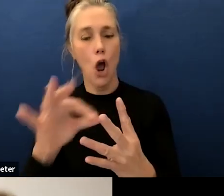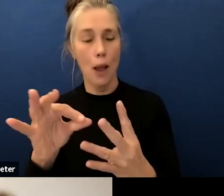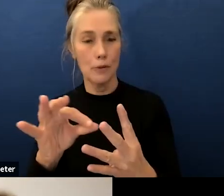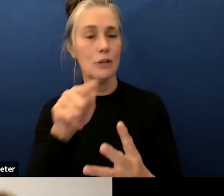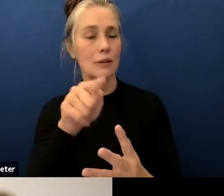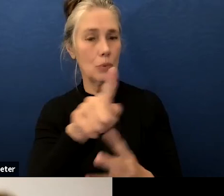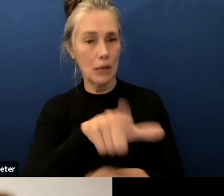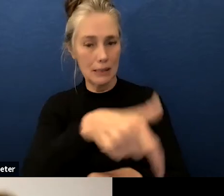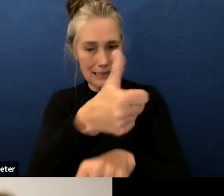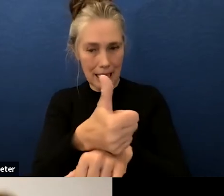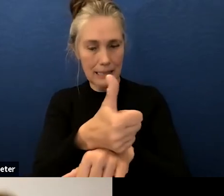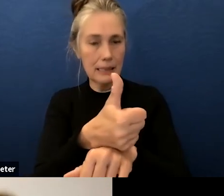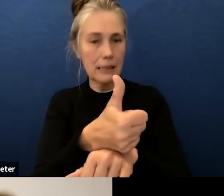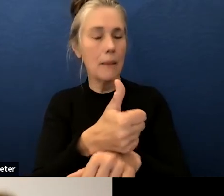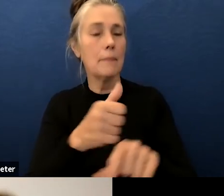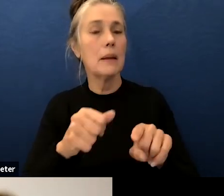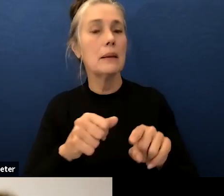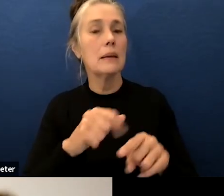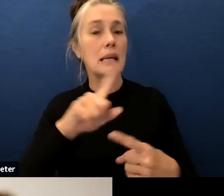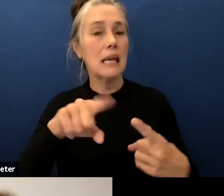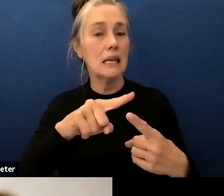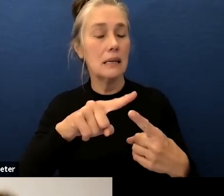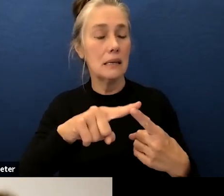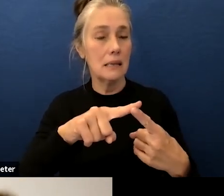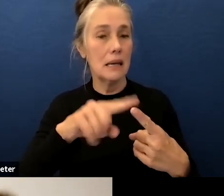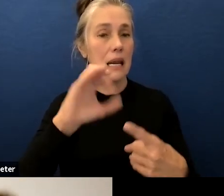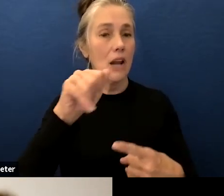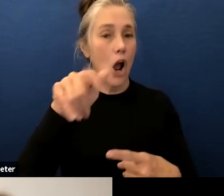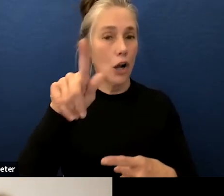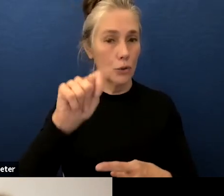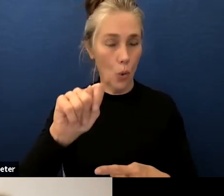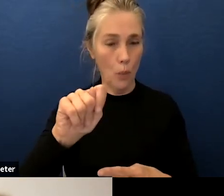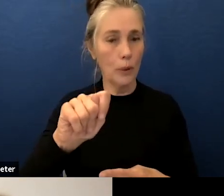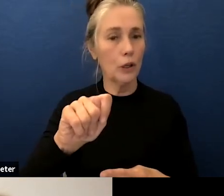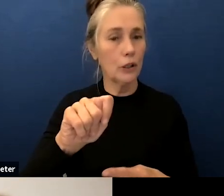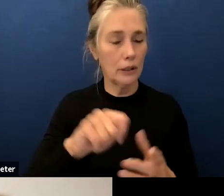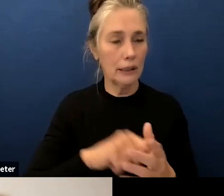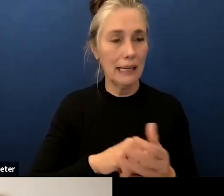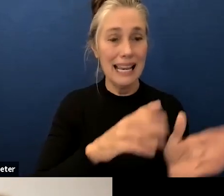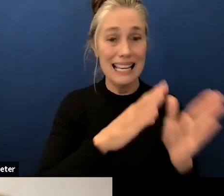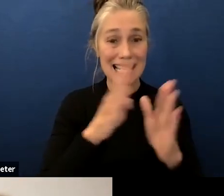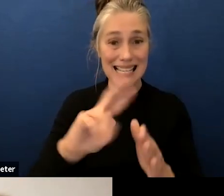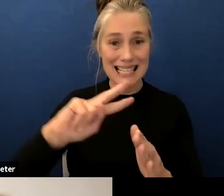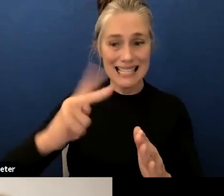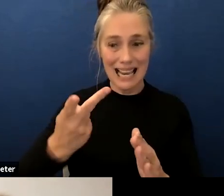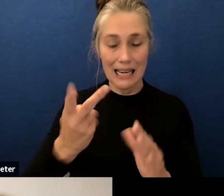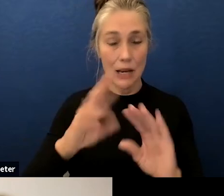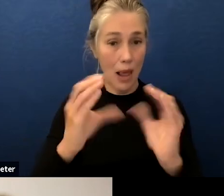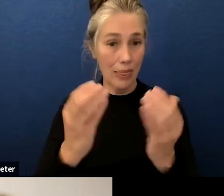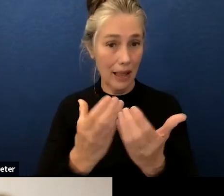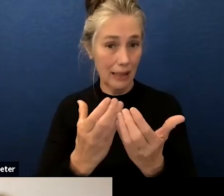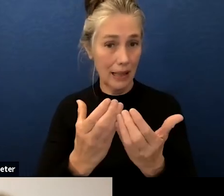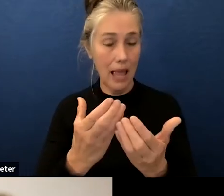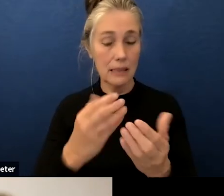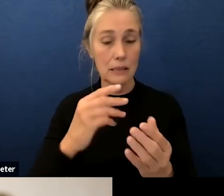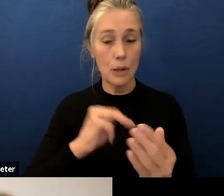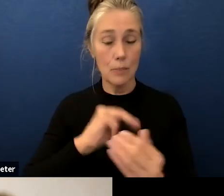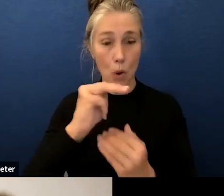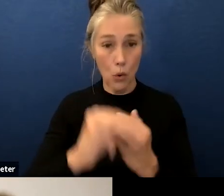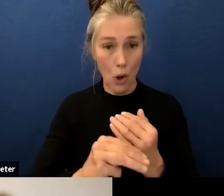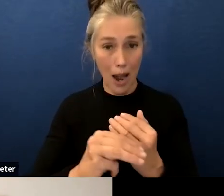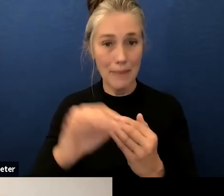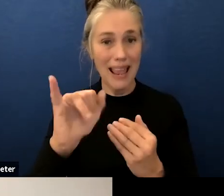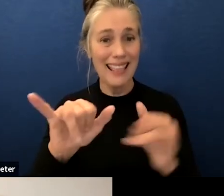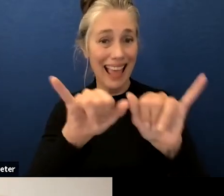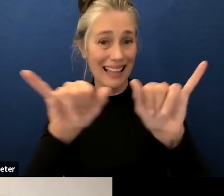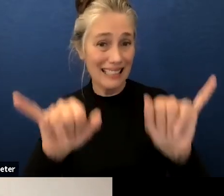october second we're utilizing the class program that's our system for supporting students and families who are identified